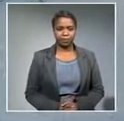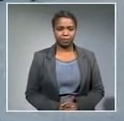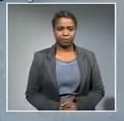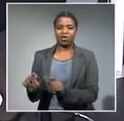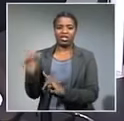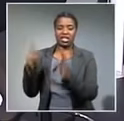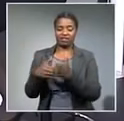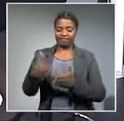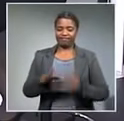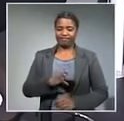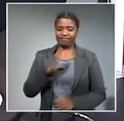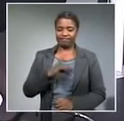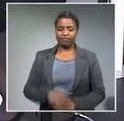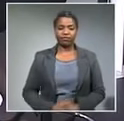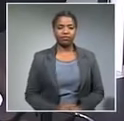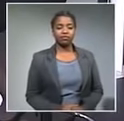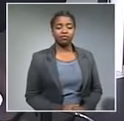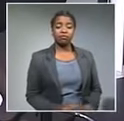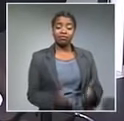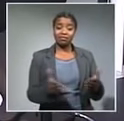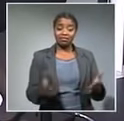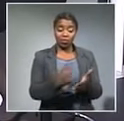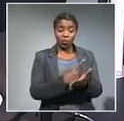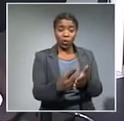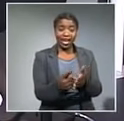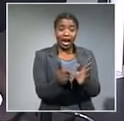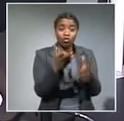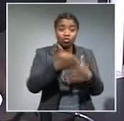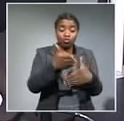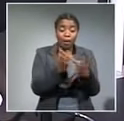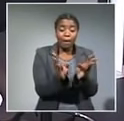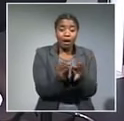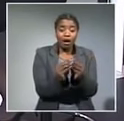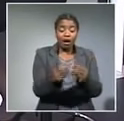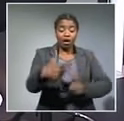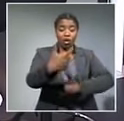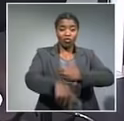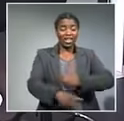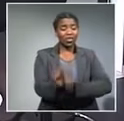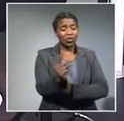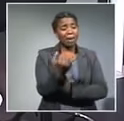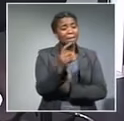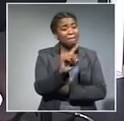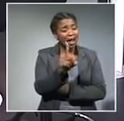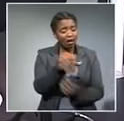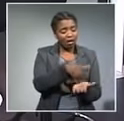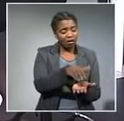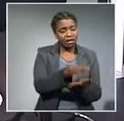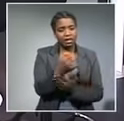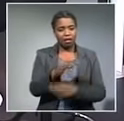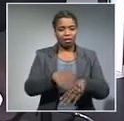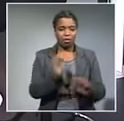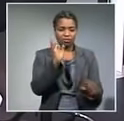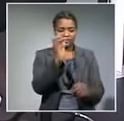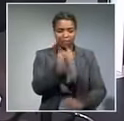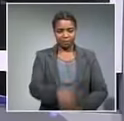and just a week before that important job summit Sally we're still losing jobs in the formal sector details coming